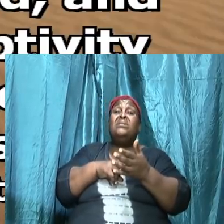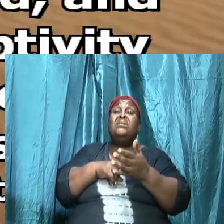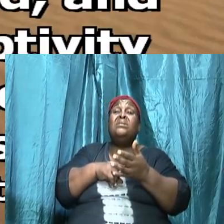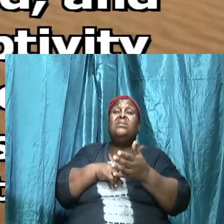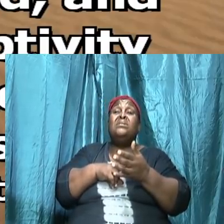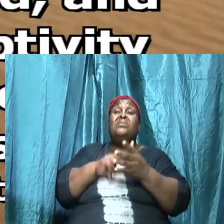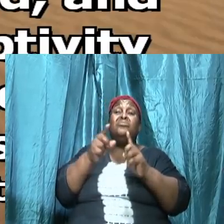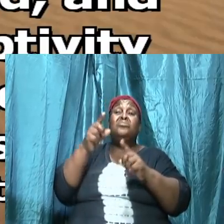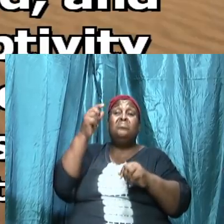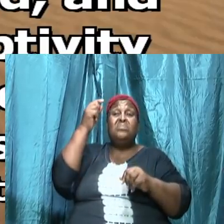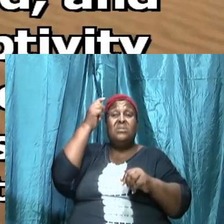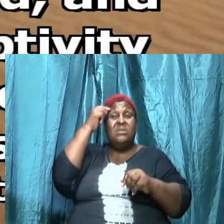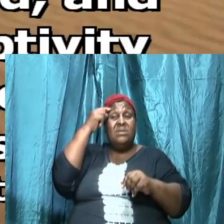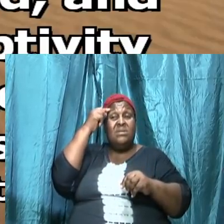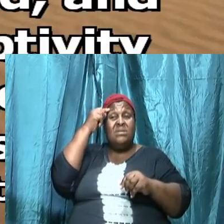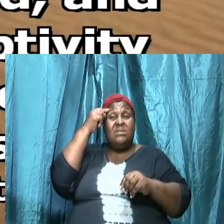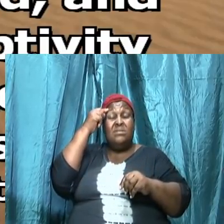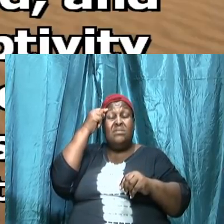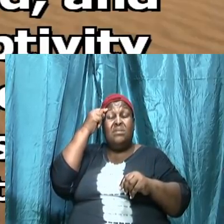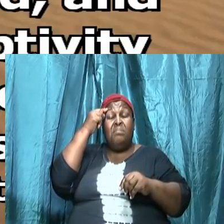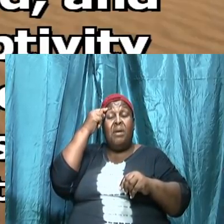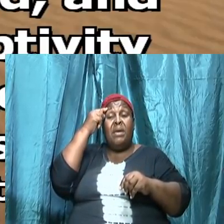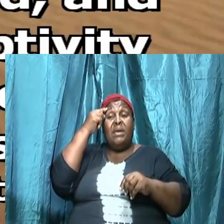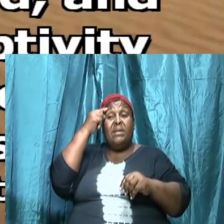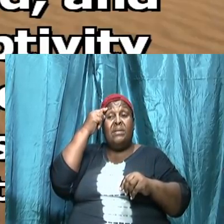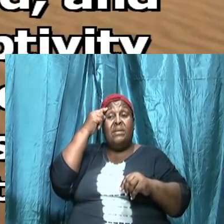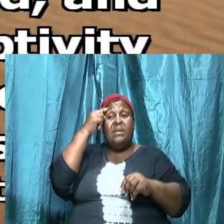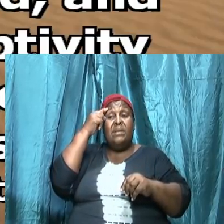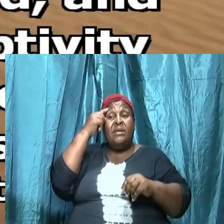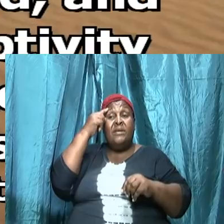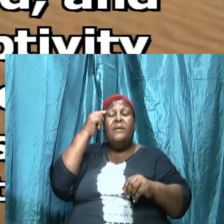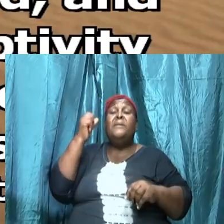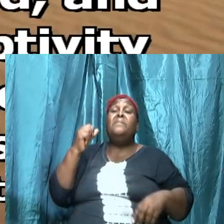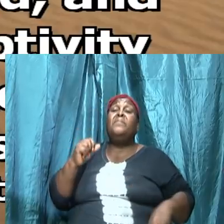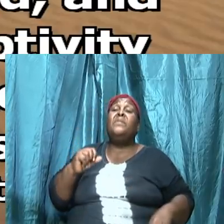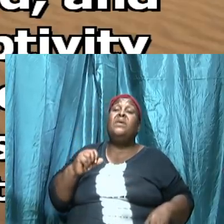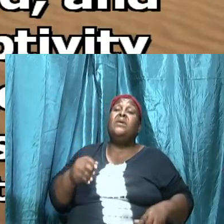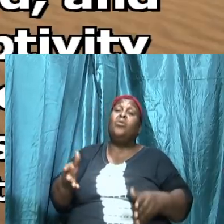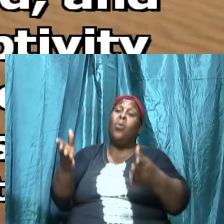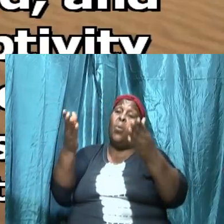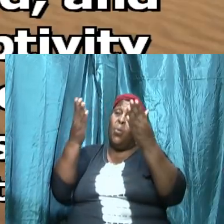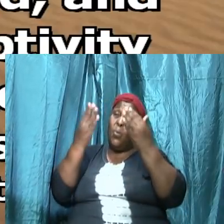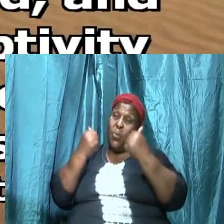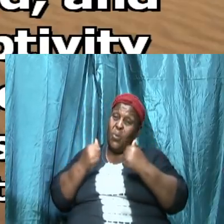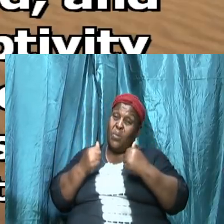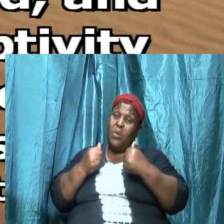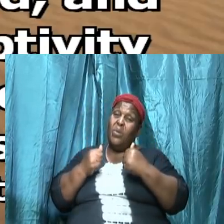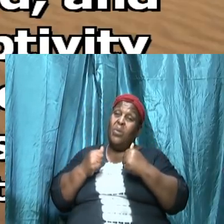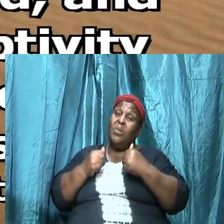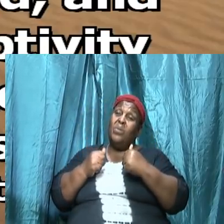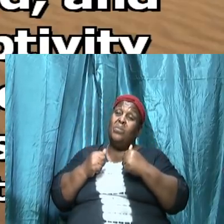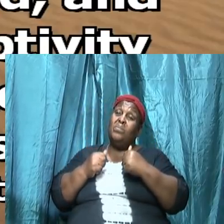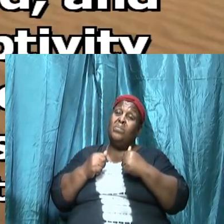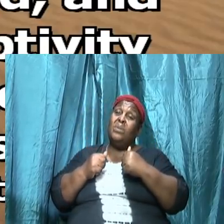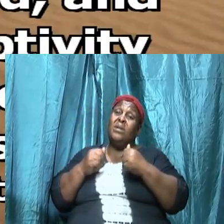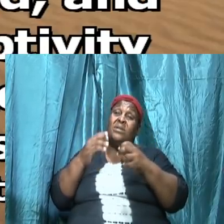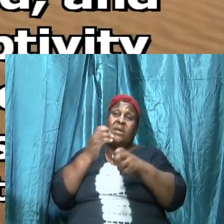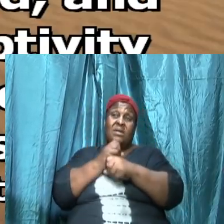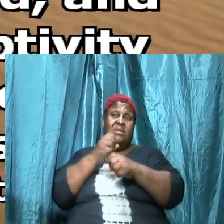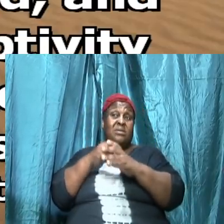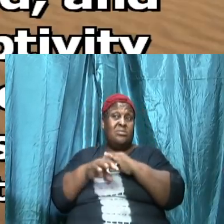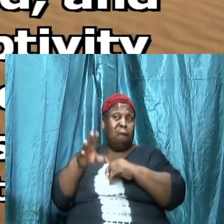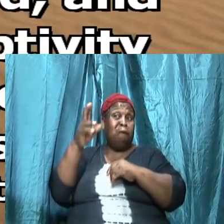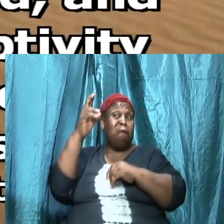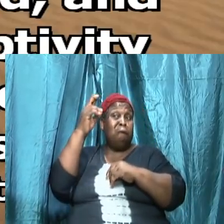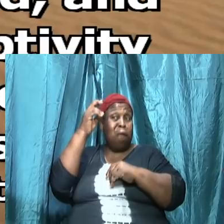road hits that highway if we may use that term and then he comes over to you he then gets into your